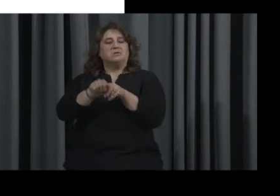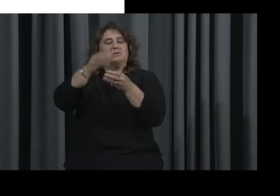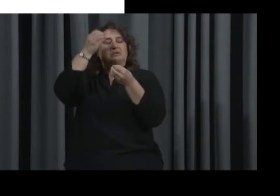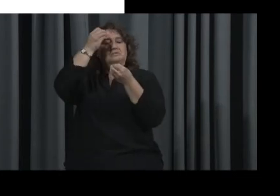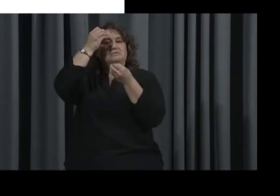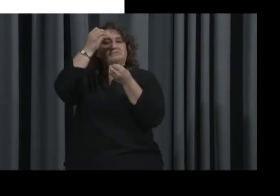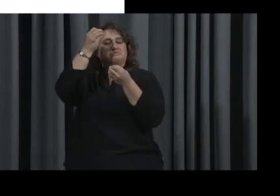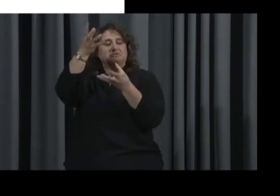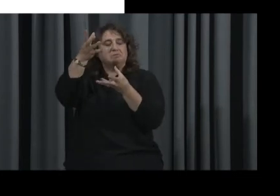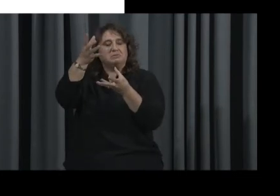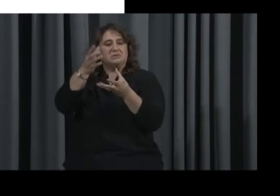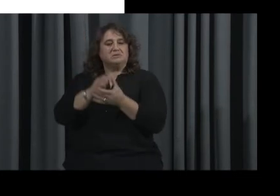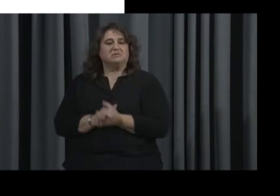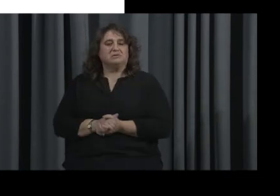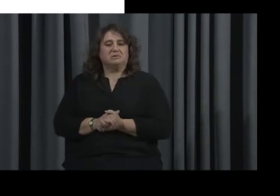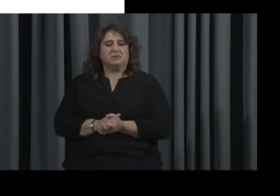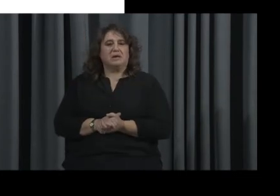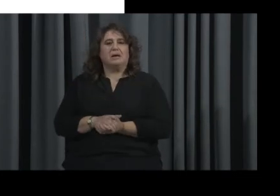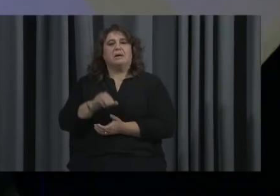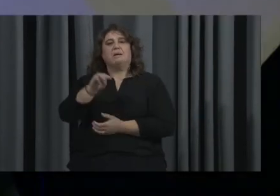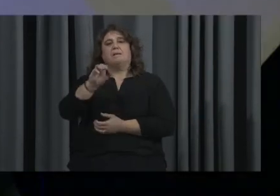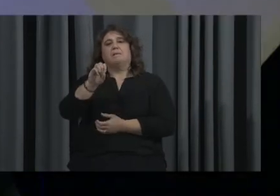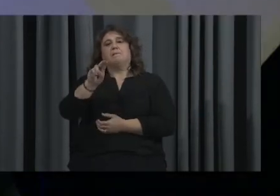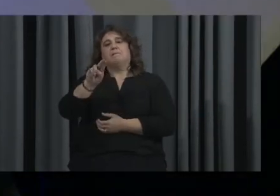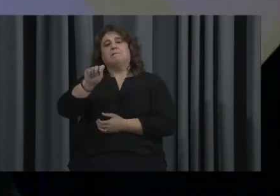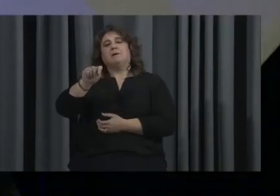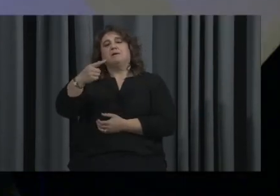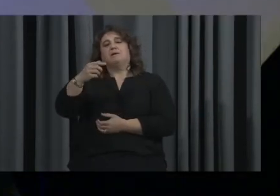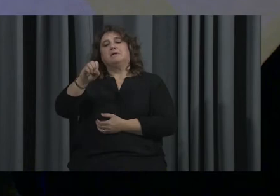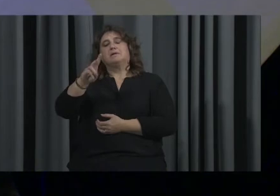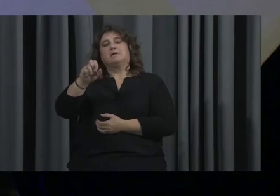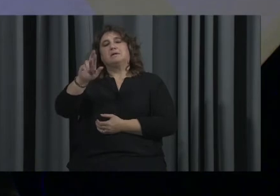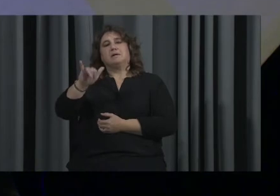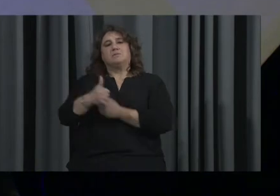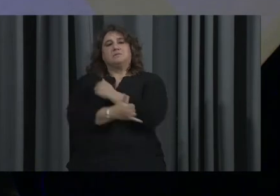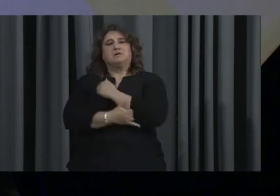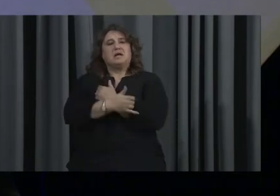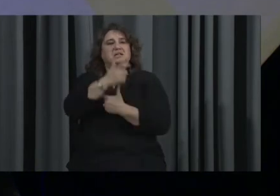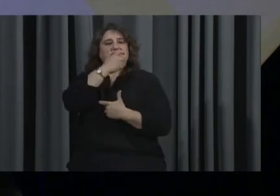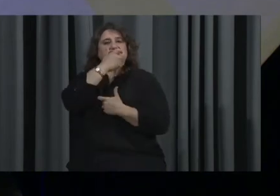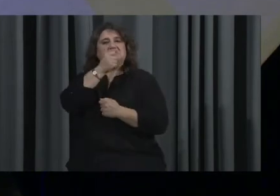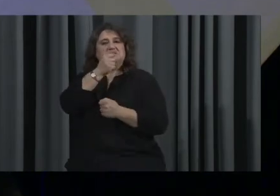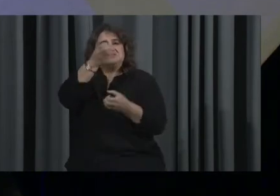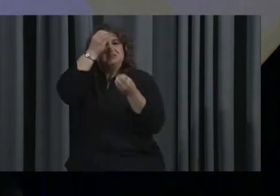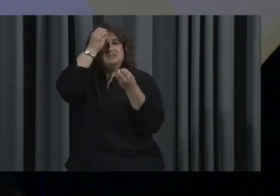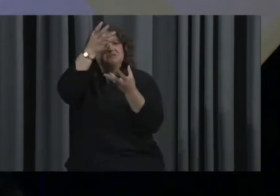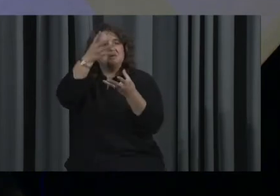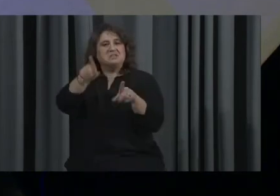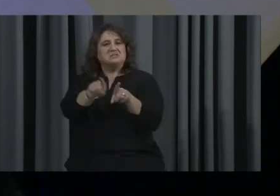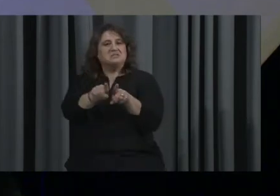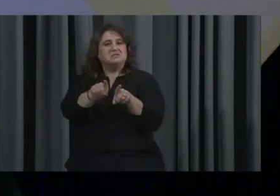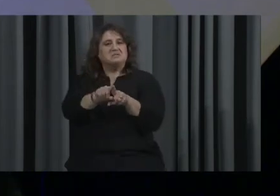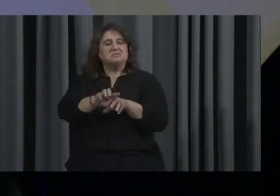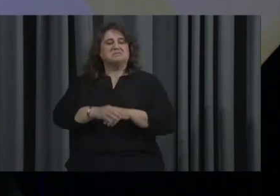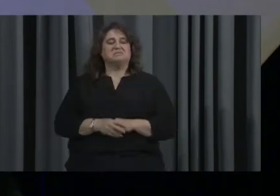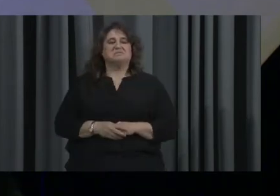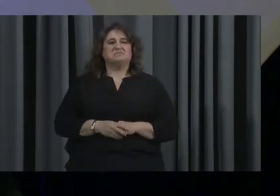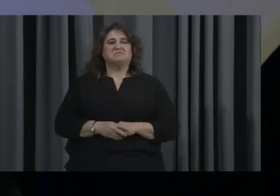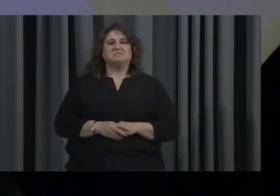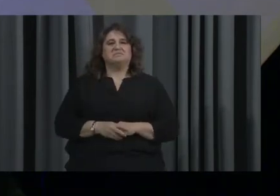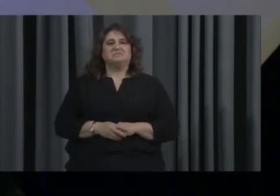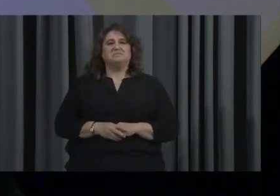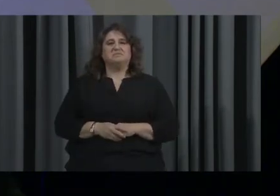on the Montgomery County, which was very interesting. But we explored